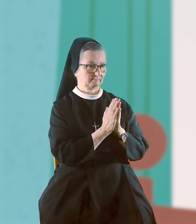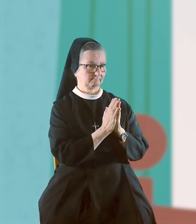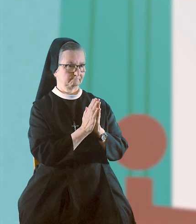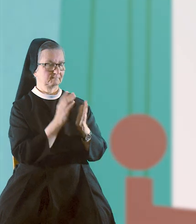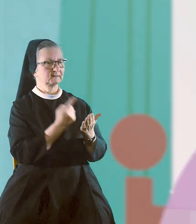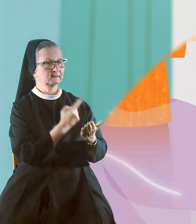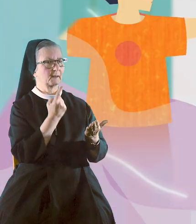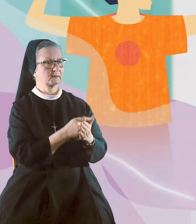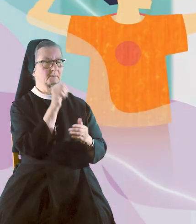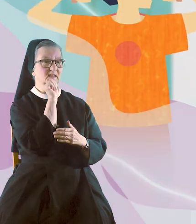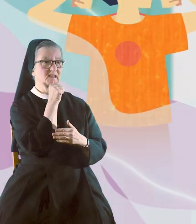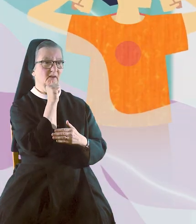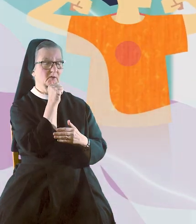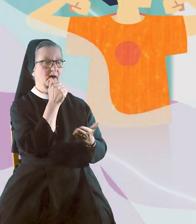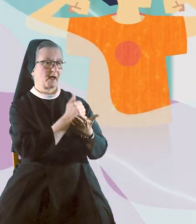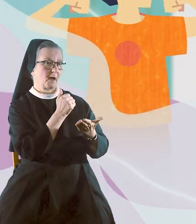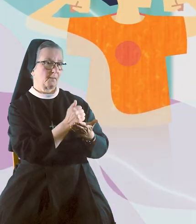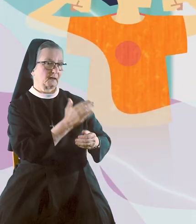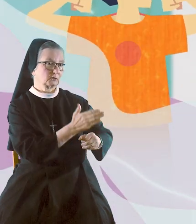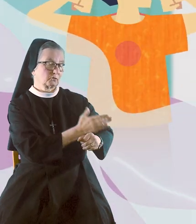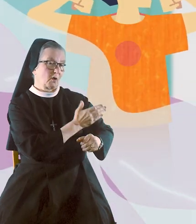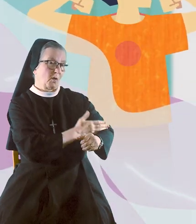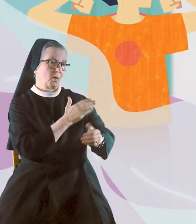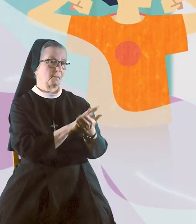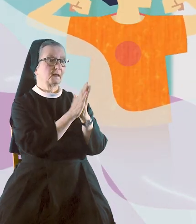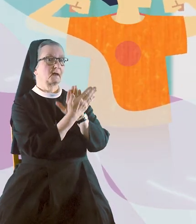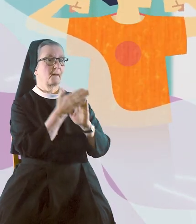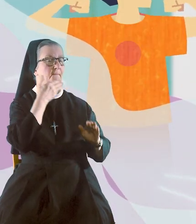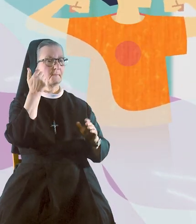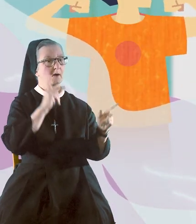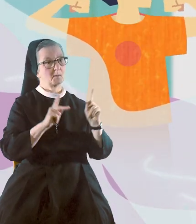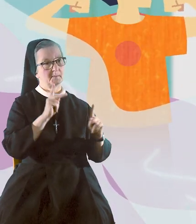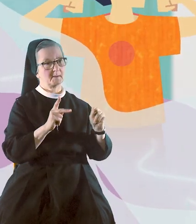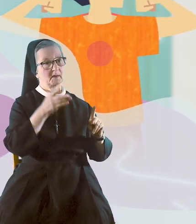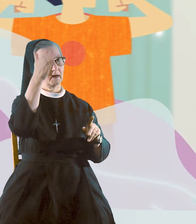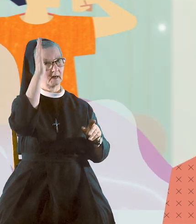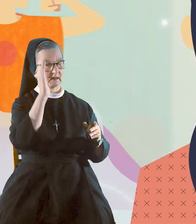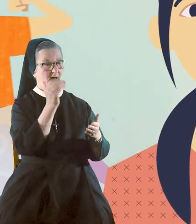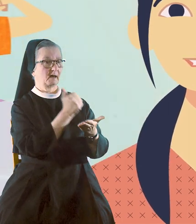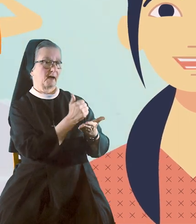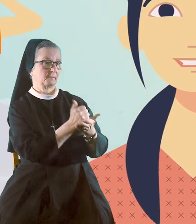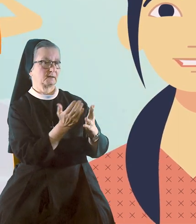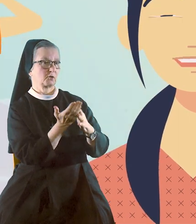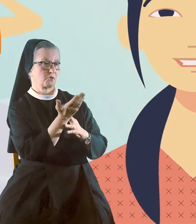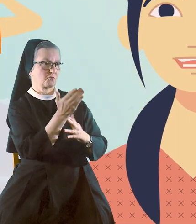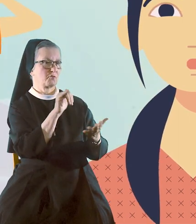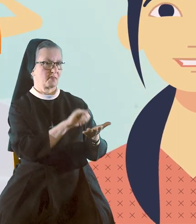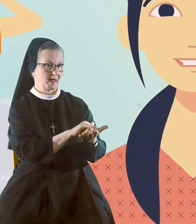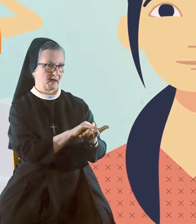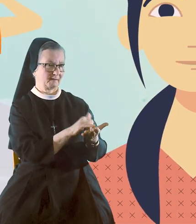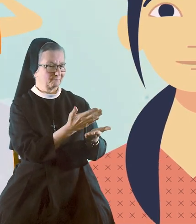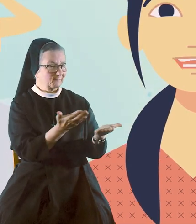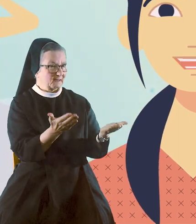pray. Sometimes suffering can help us grow, and become better people. And God can help us through